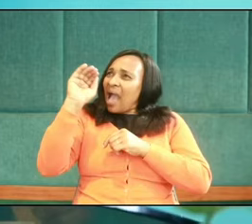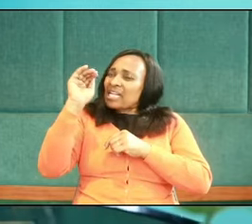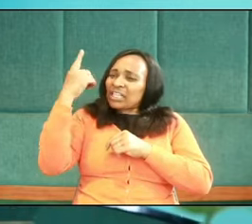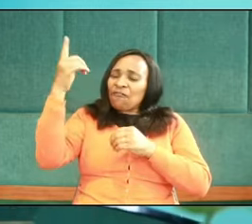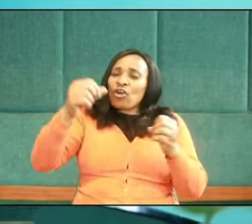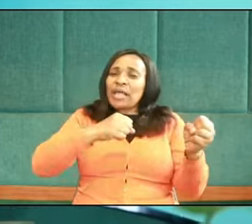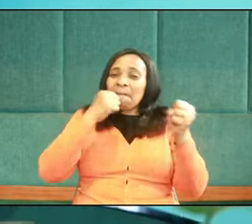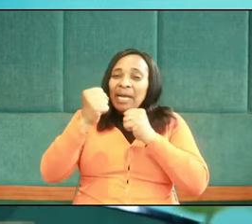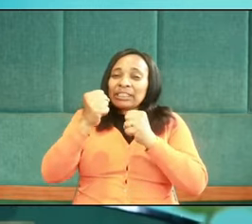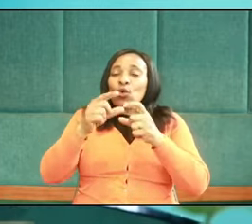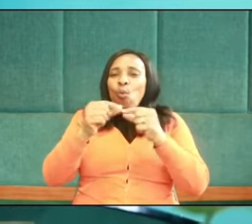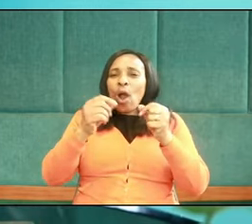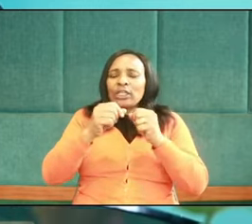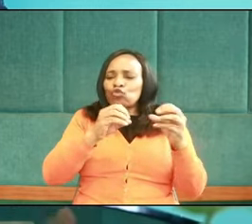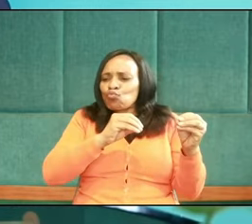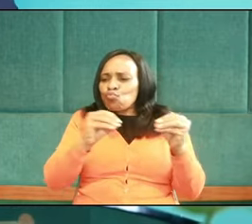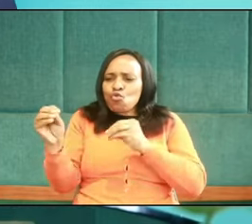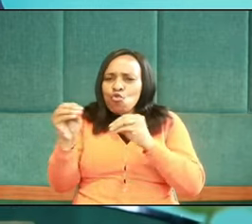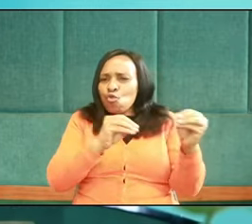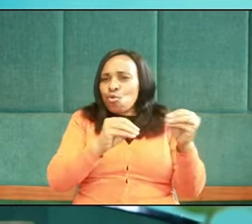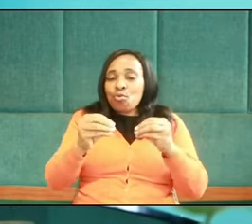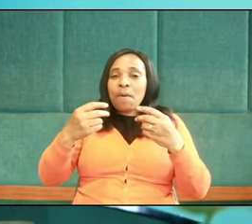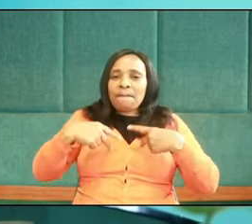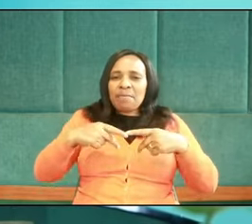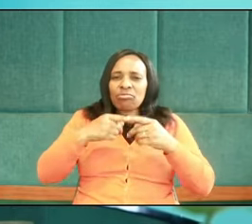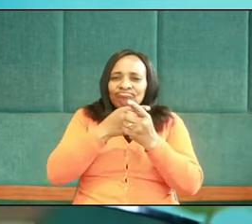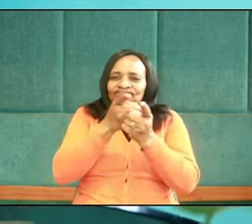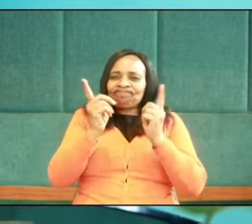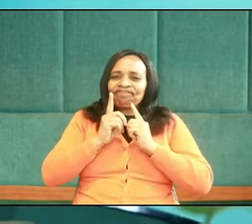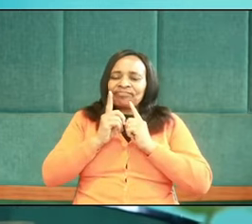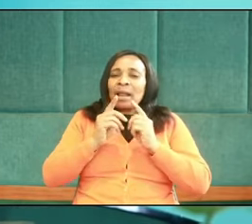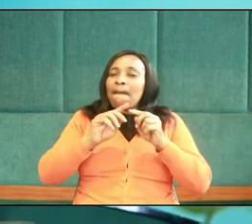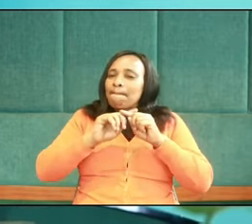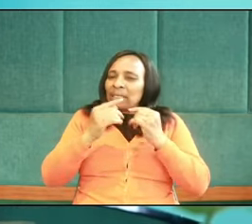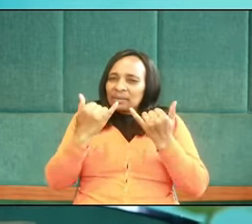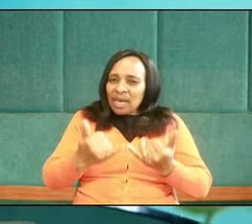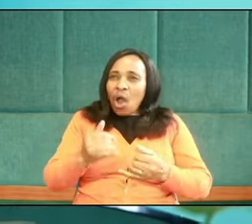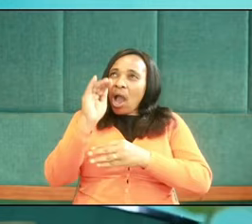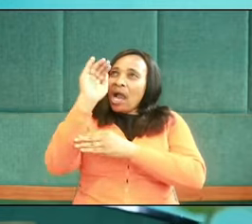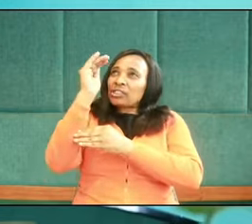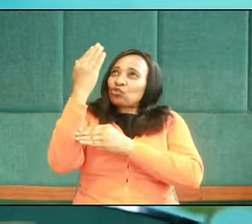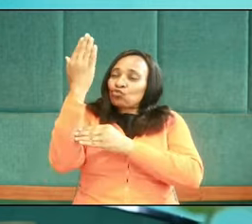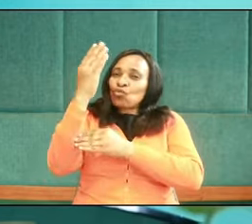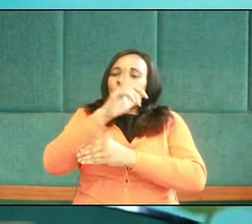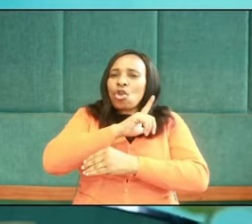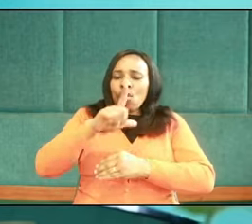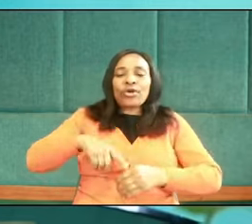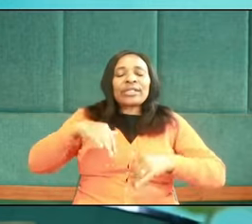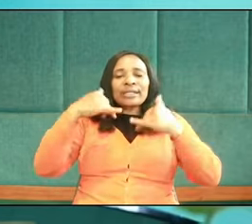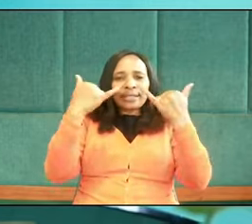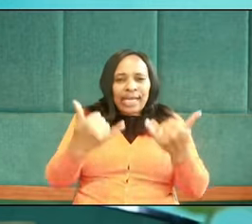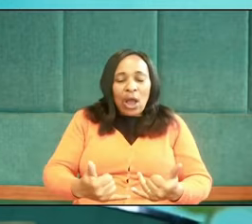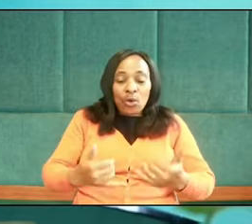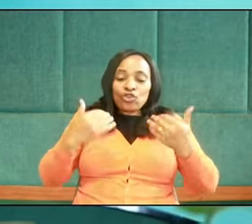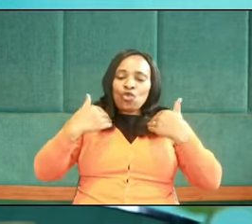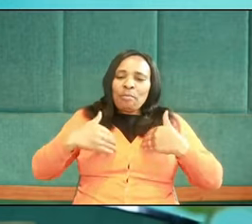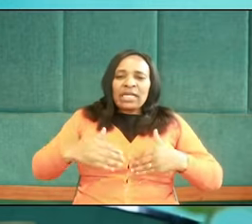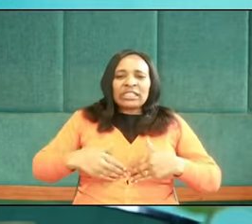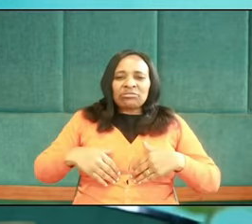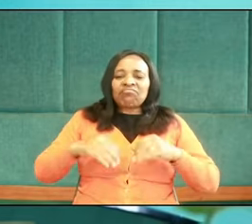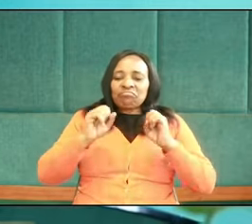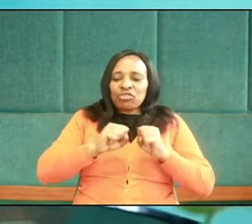mighty words of human wisdom to move the audience. All I ask right now, O Lord, is that humanity